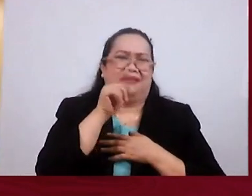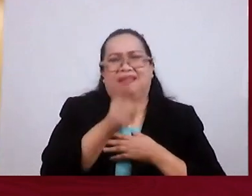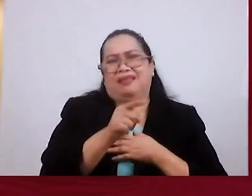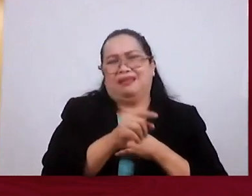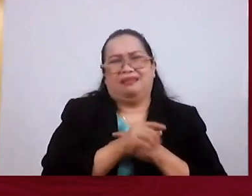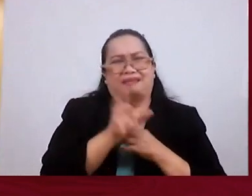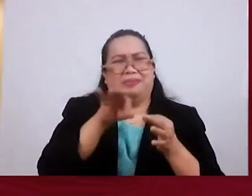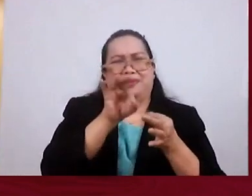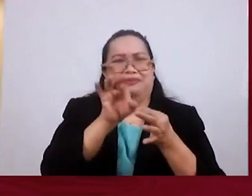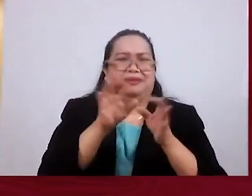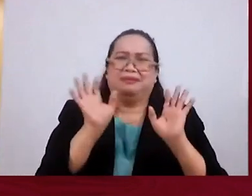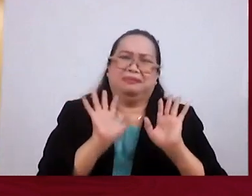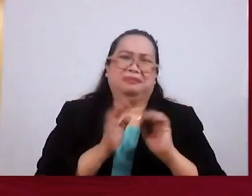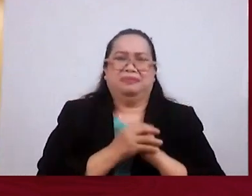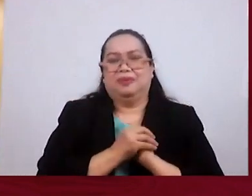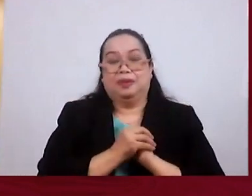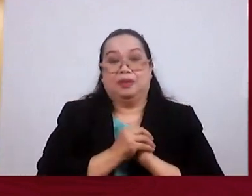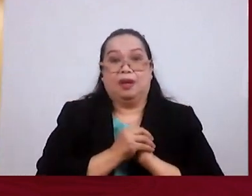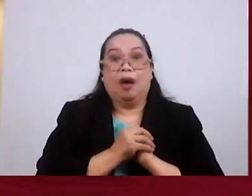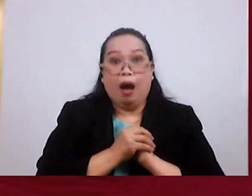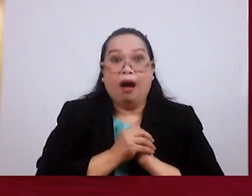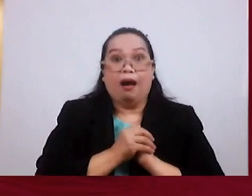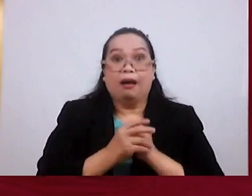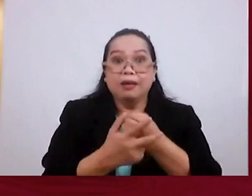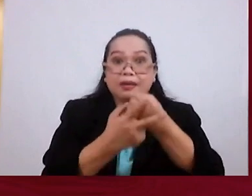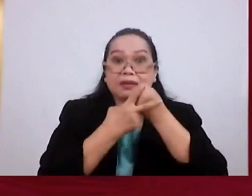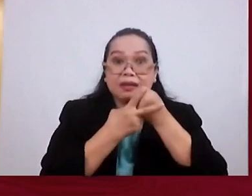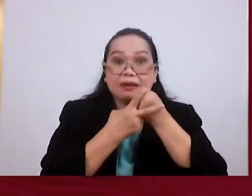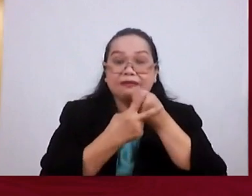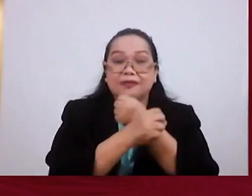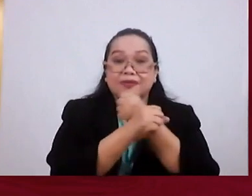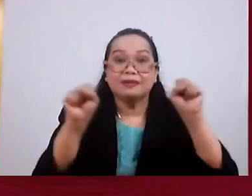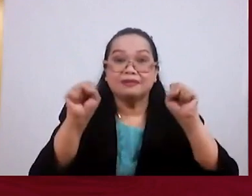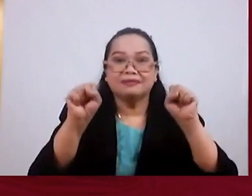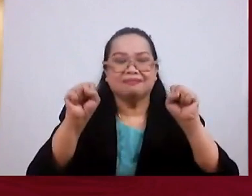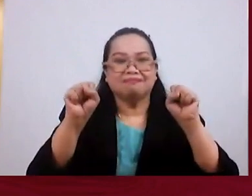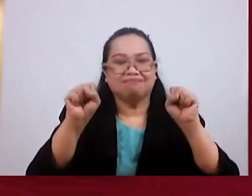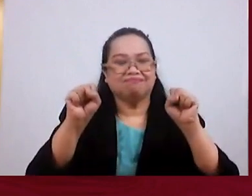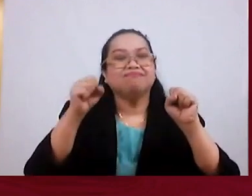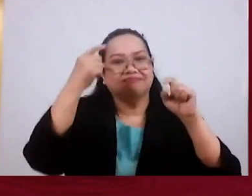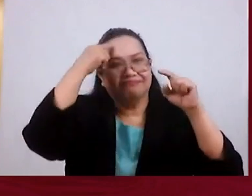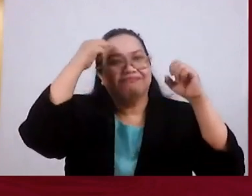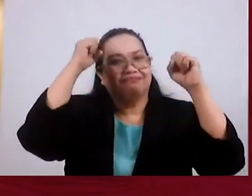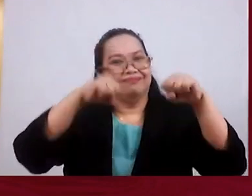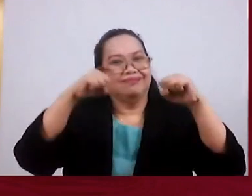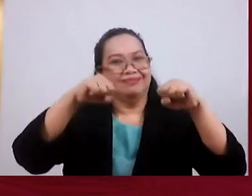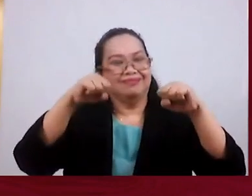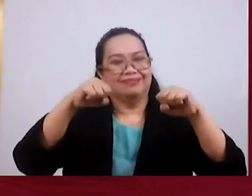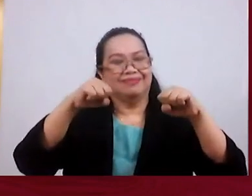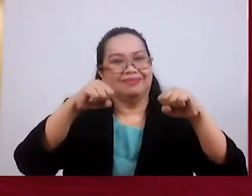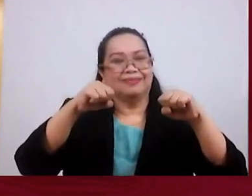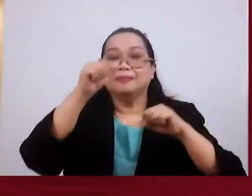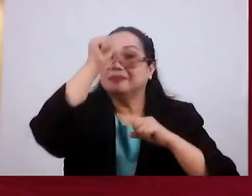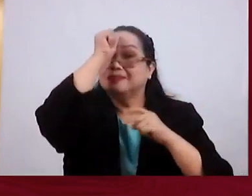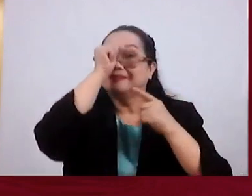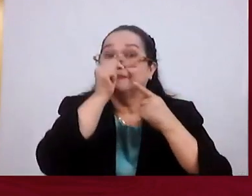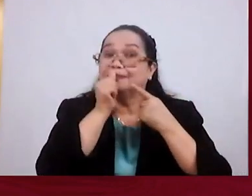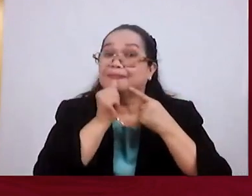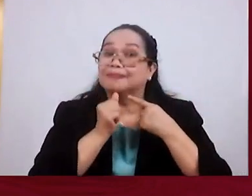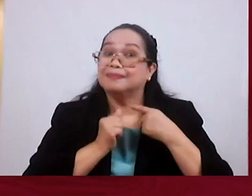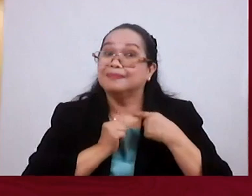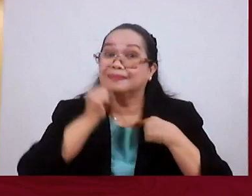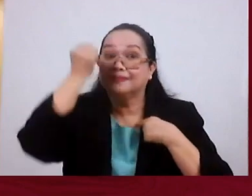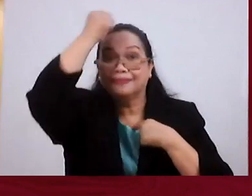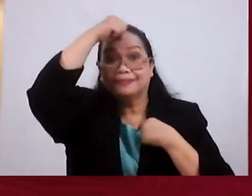Accurate It Should Be The Preservation Of Salvation And I Agree With That The Perseverance Of The Saints